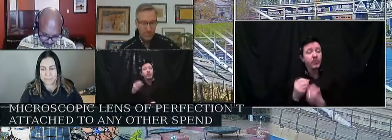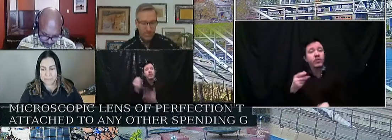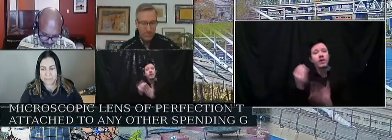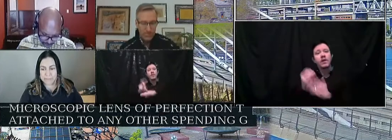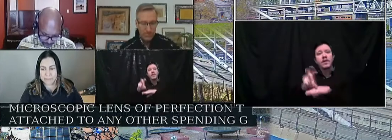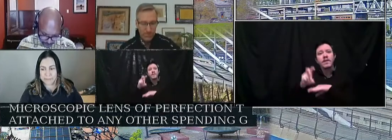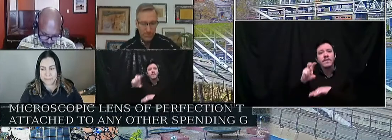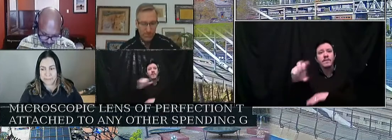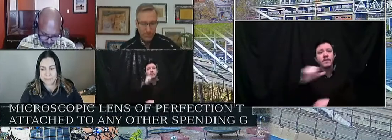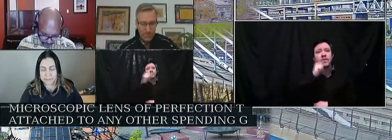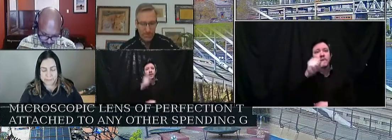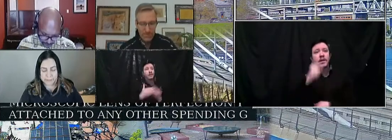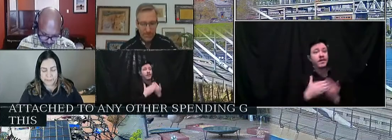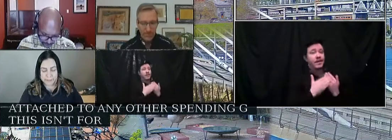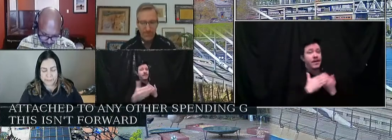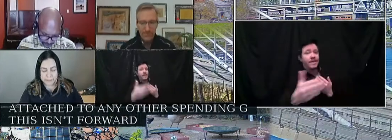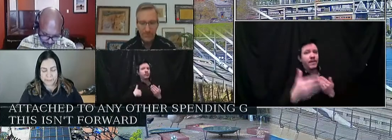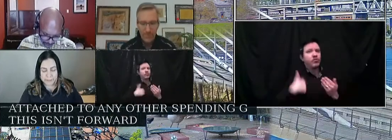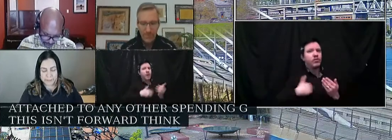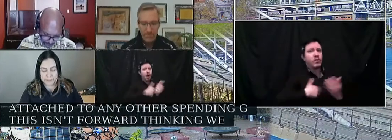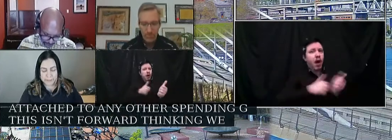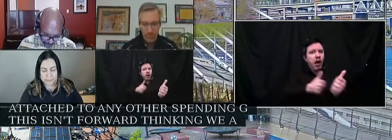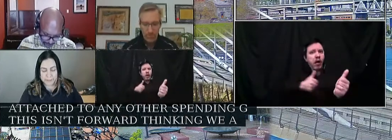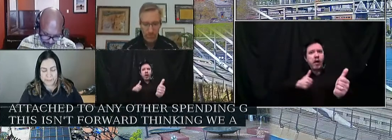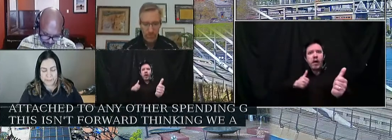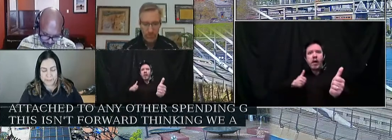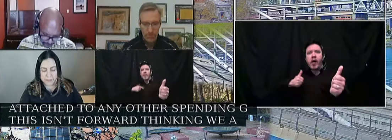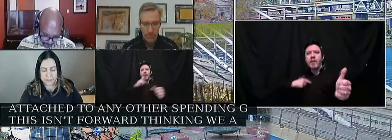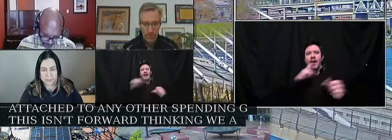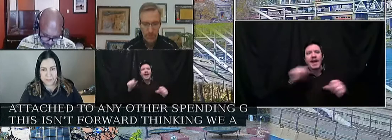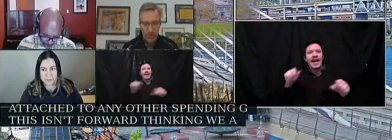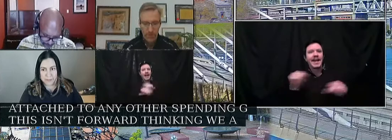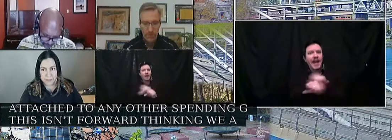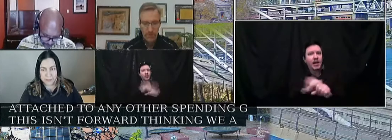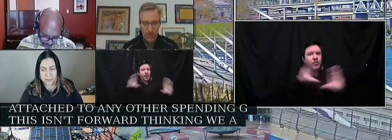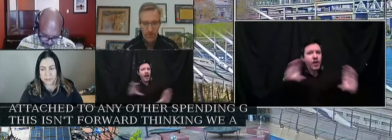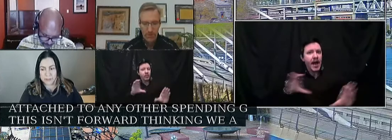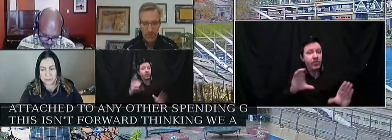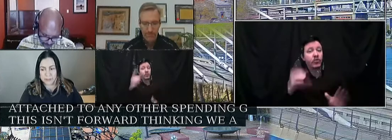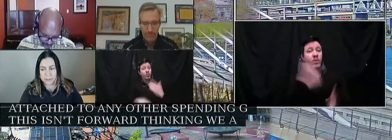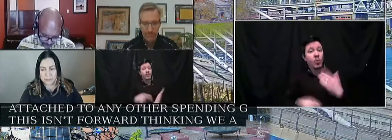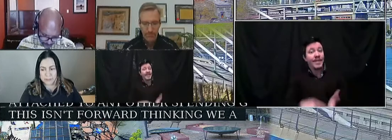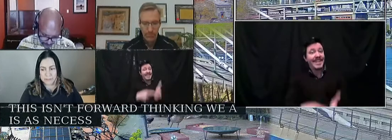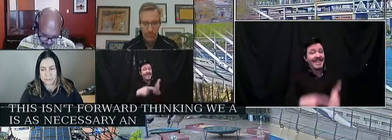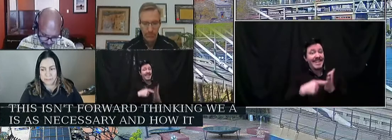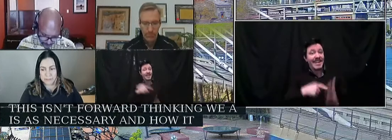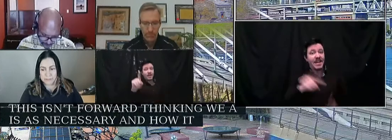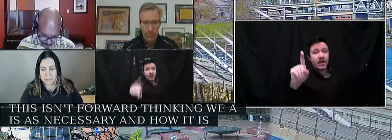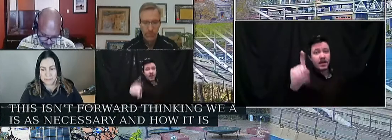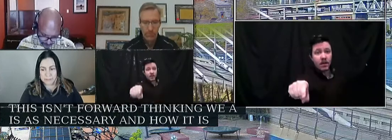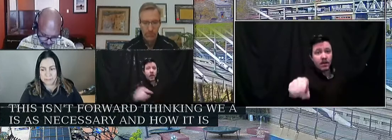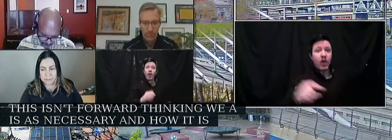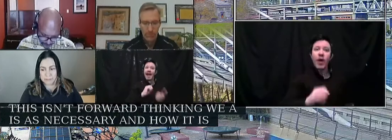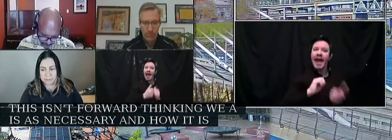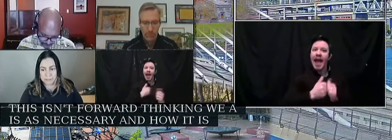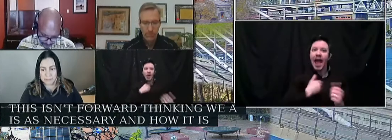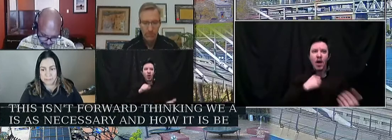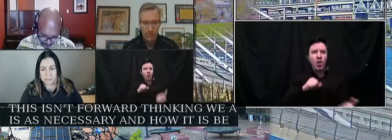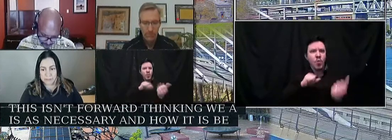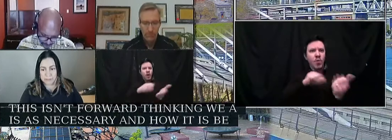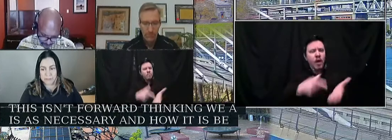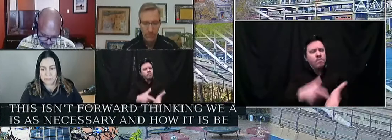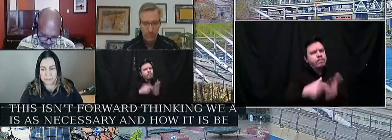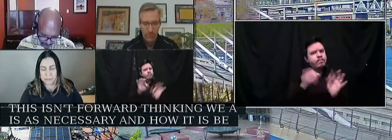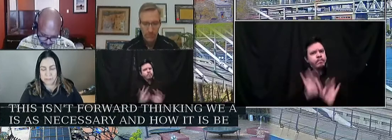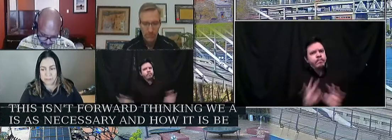-thinking. We are behind the eight ball. What it is is necessary, and how it is being done is crucial, especially for groups such